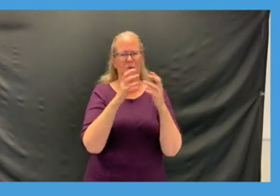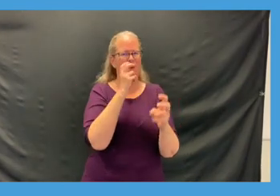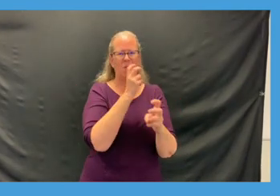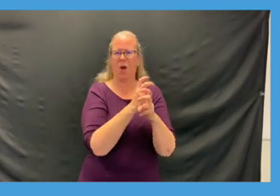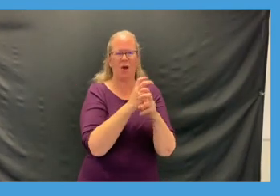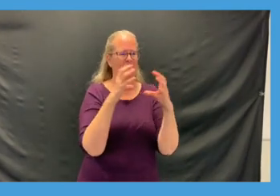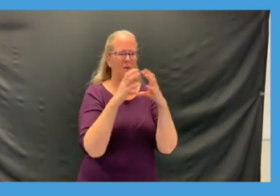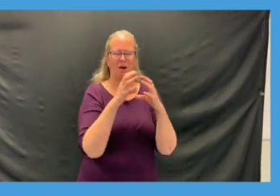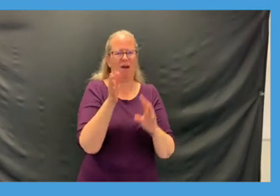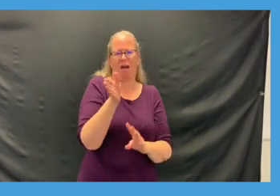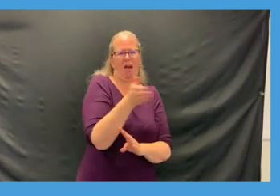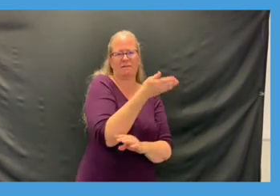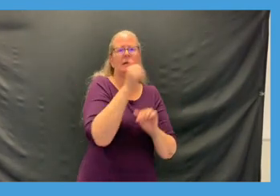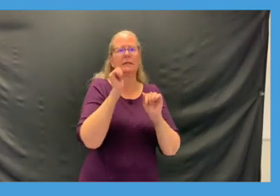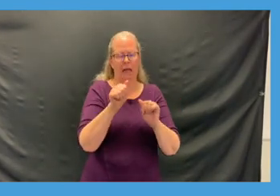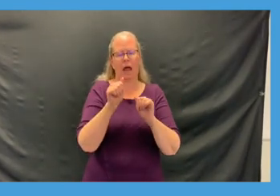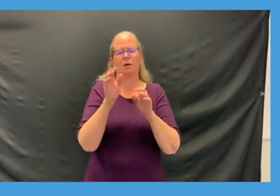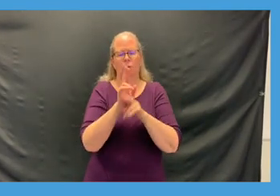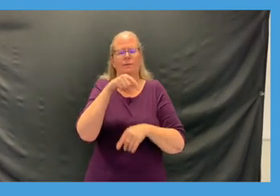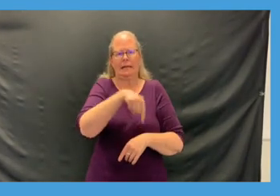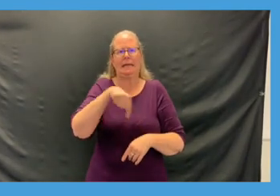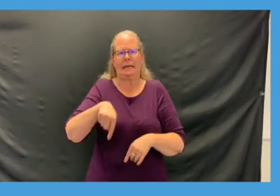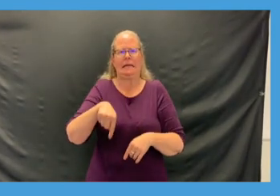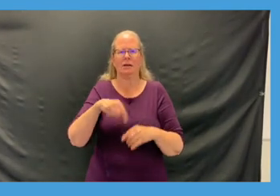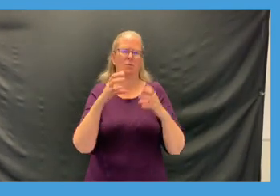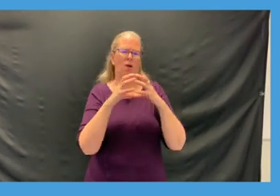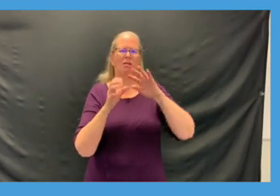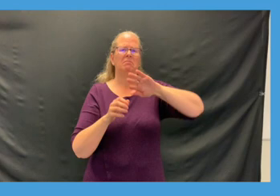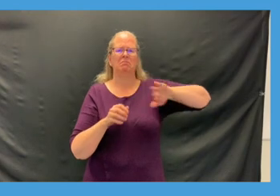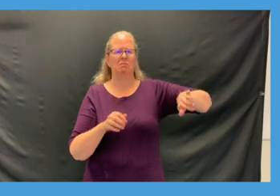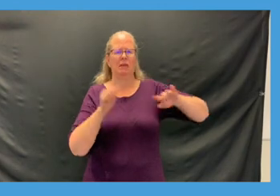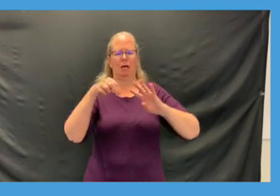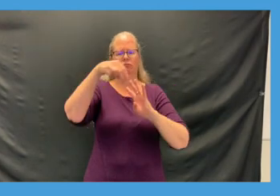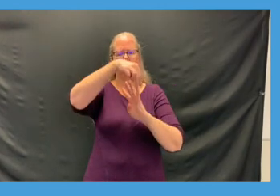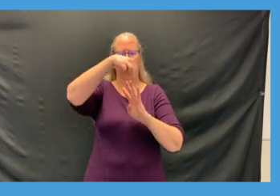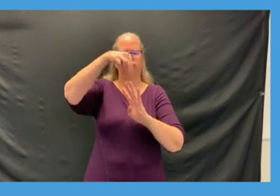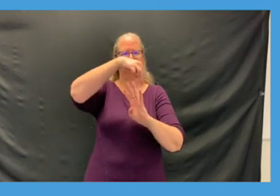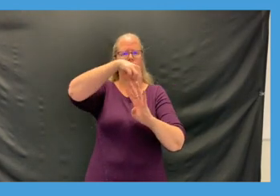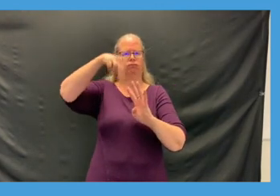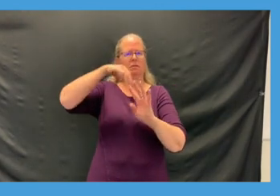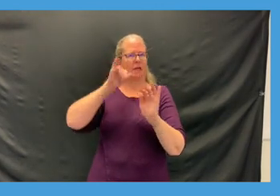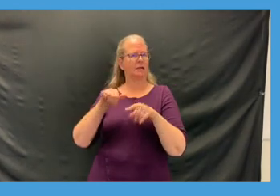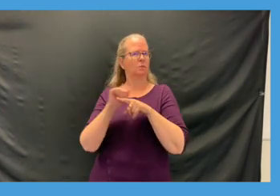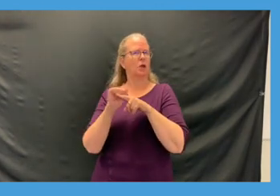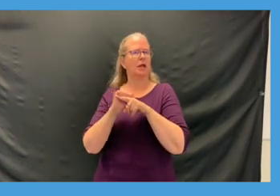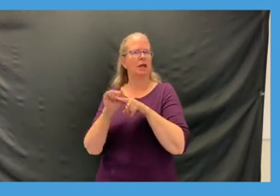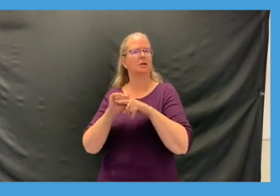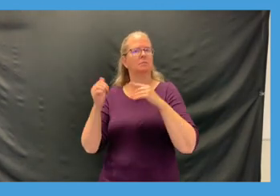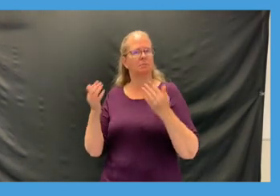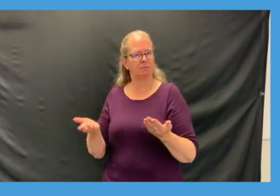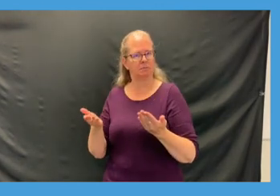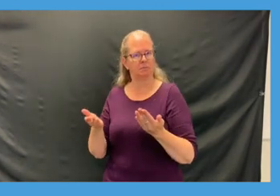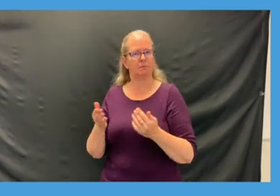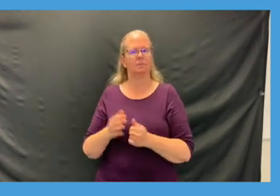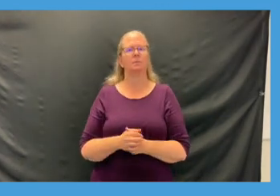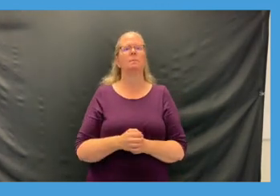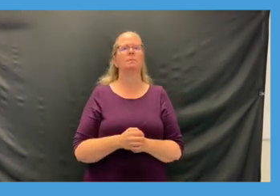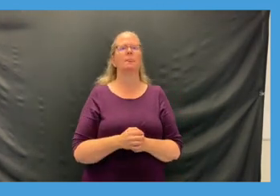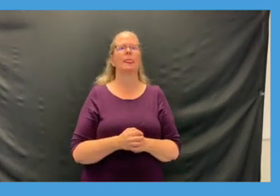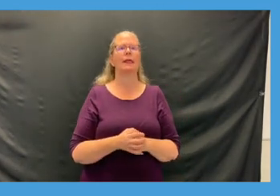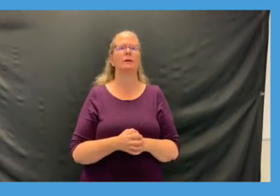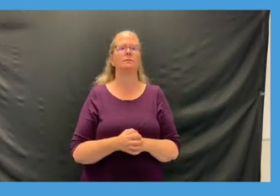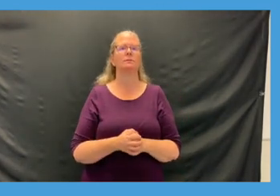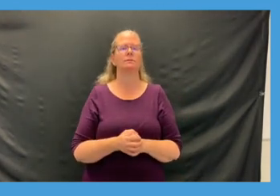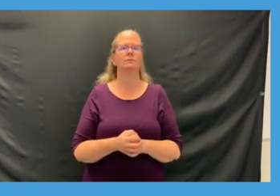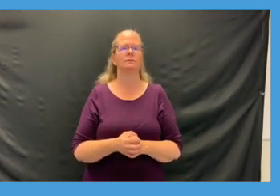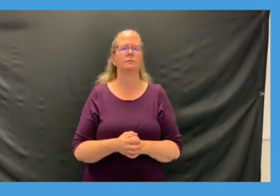forwards and backwards too there are so many different ways that you can go through these all you have to do is just